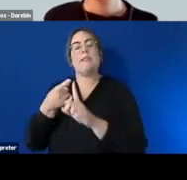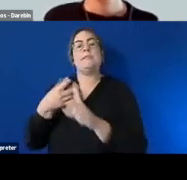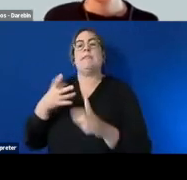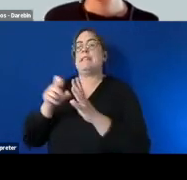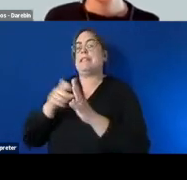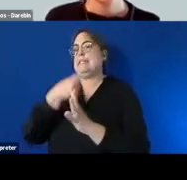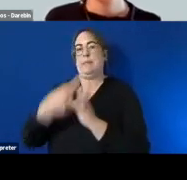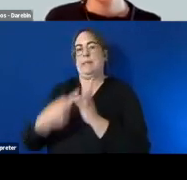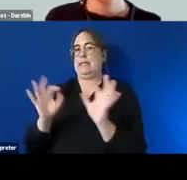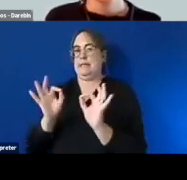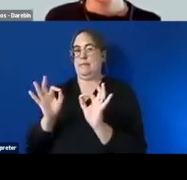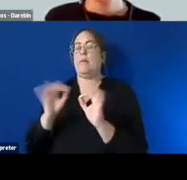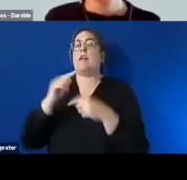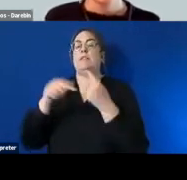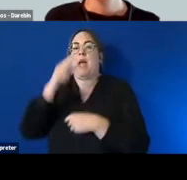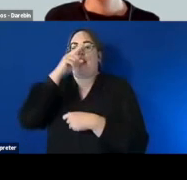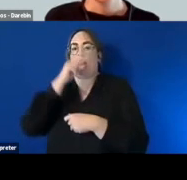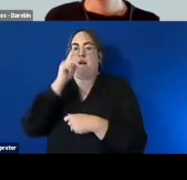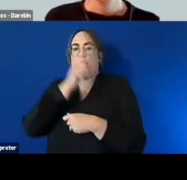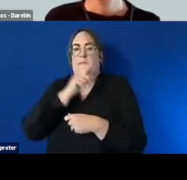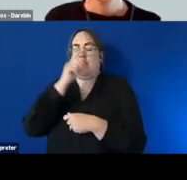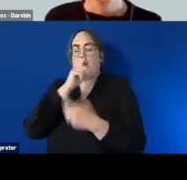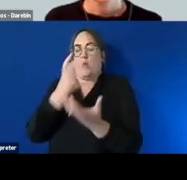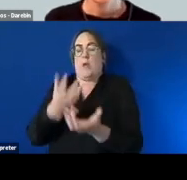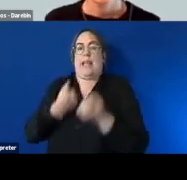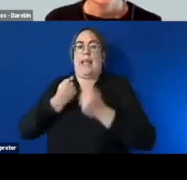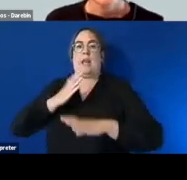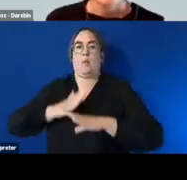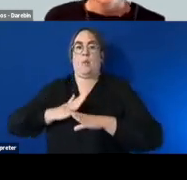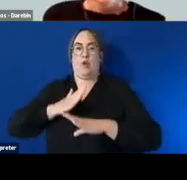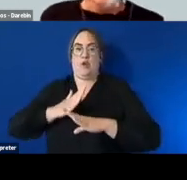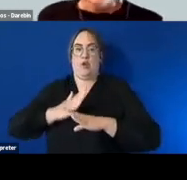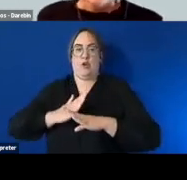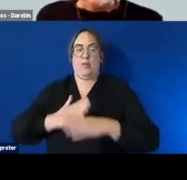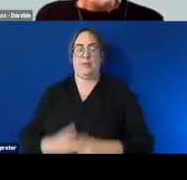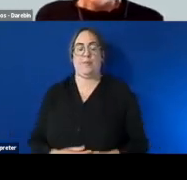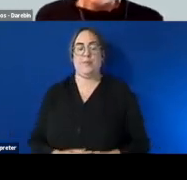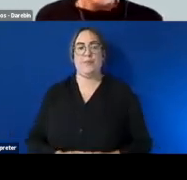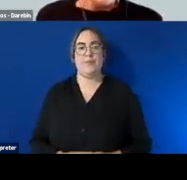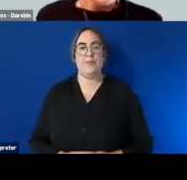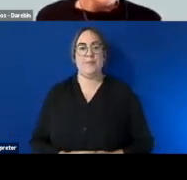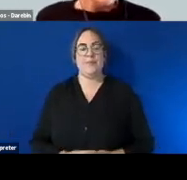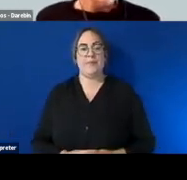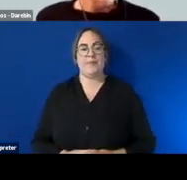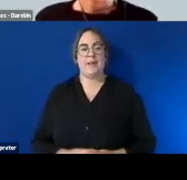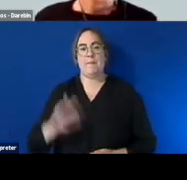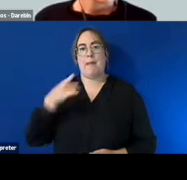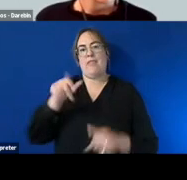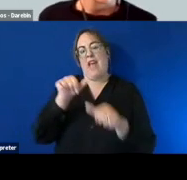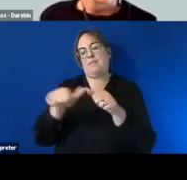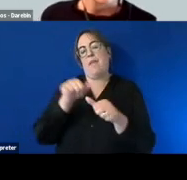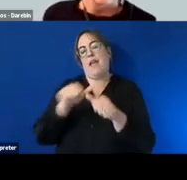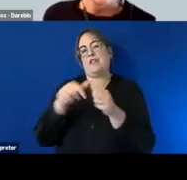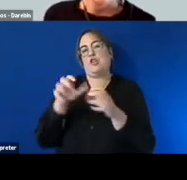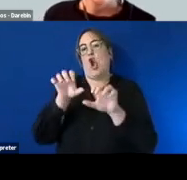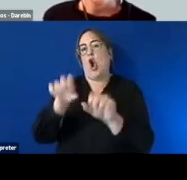but there's always opportunities to um to raise similar issues um so that might be better addressed at